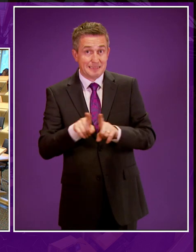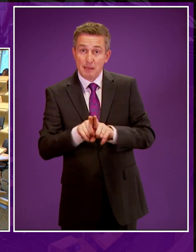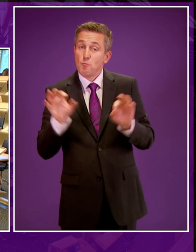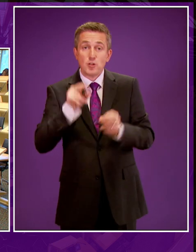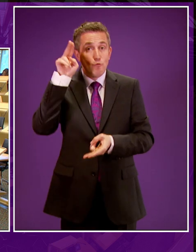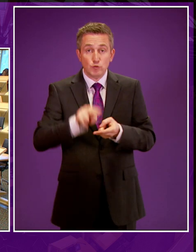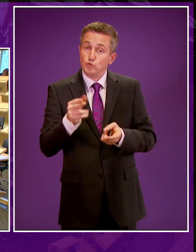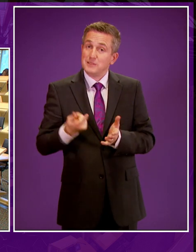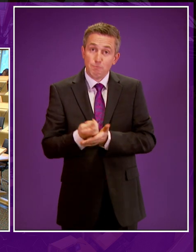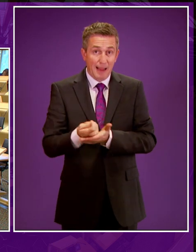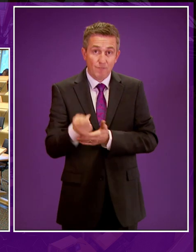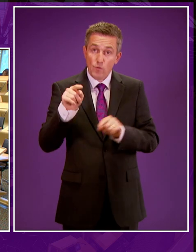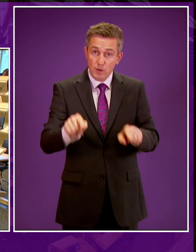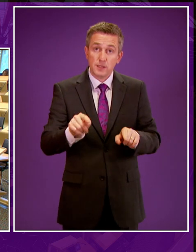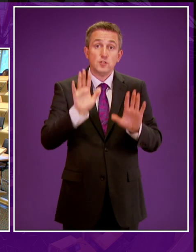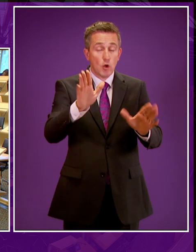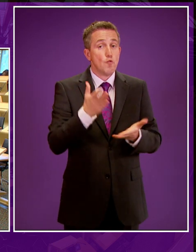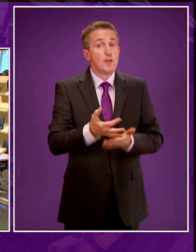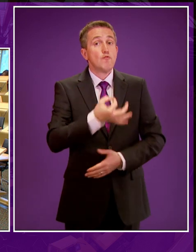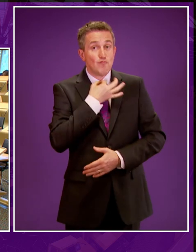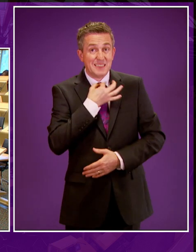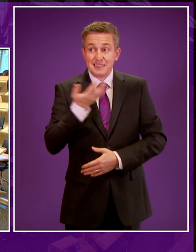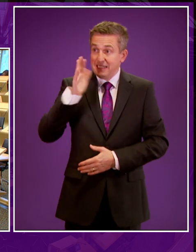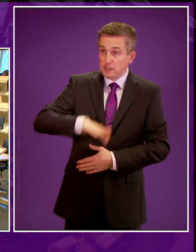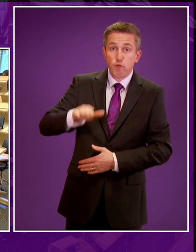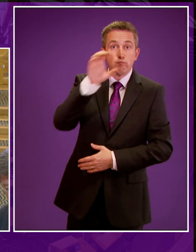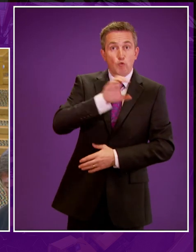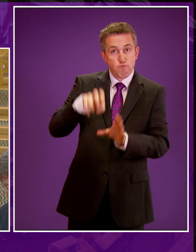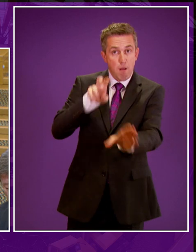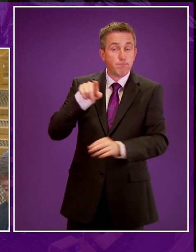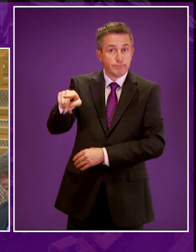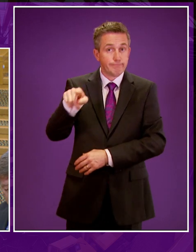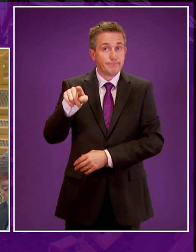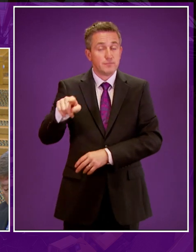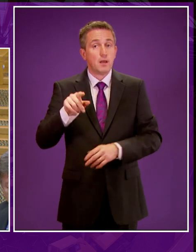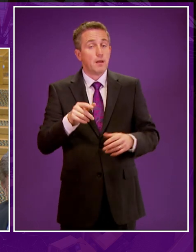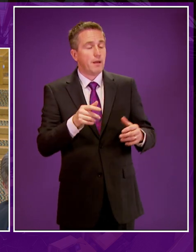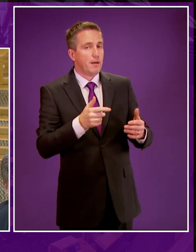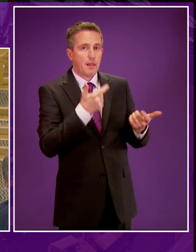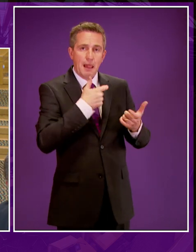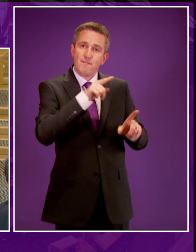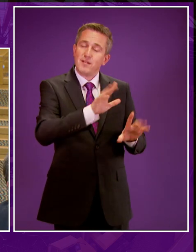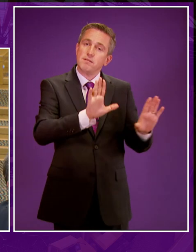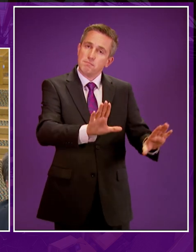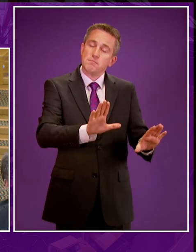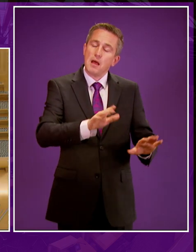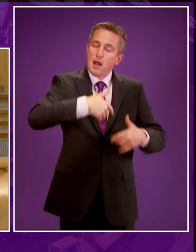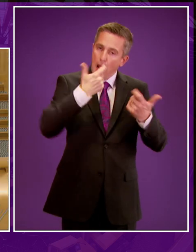The real risk to Scotland's economy comes from a hard Brexit. Fraser of Islander estimated a hard Brexit threatens to